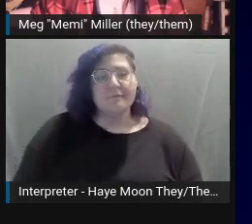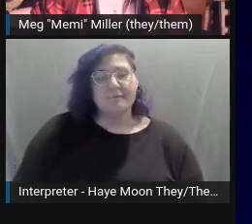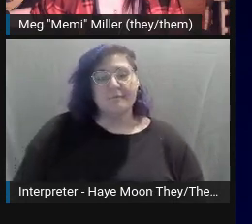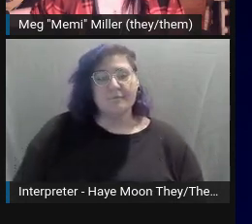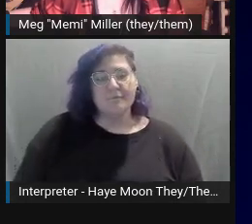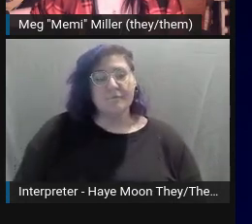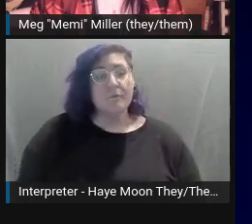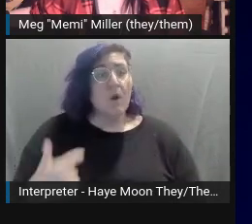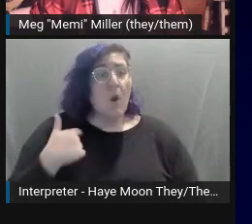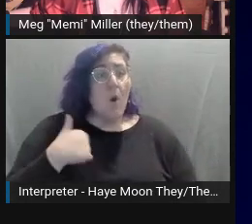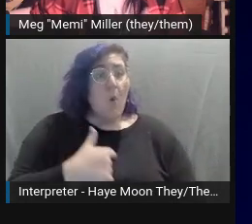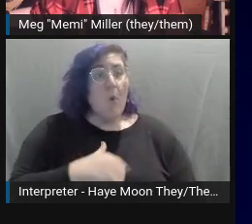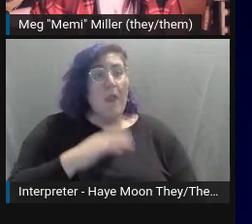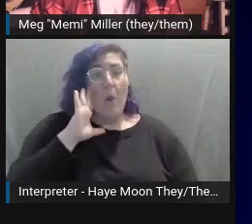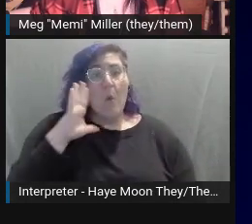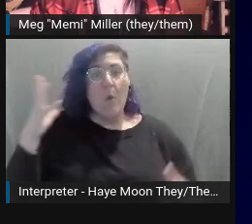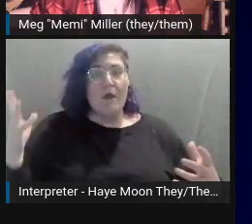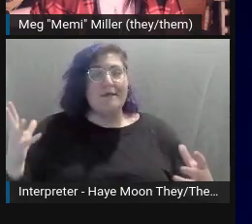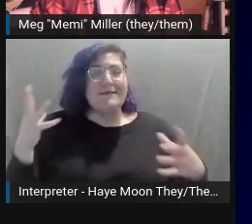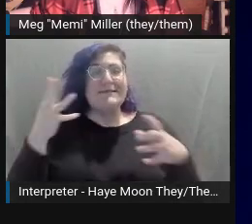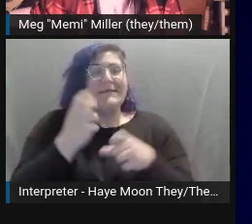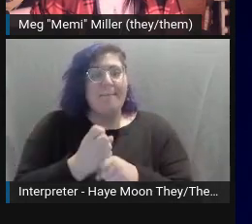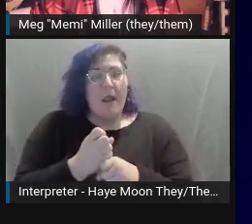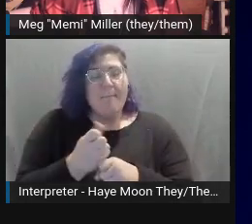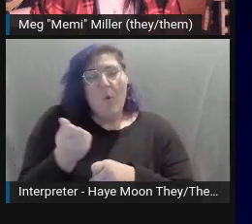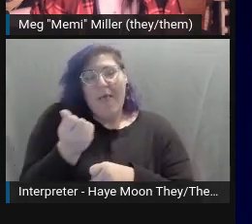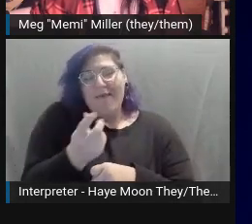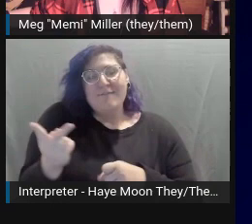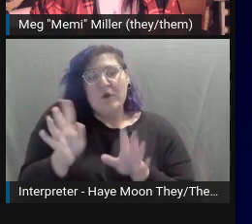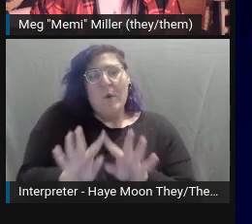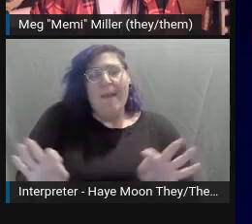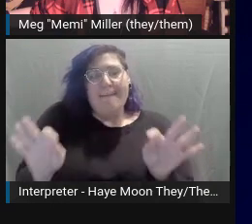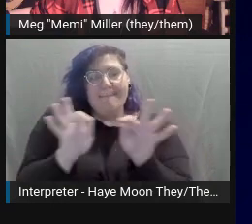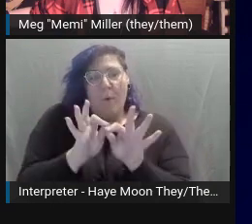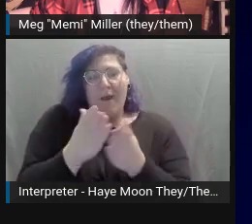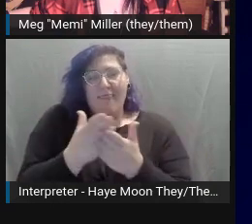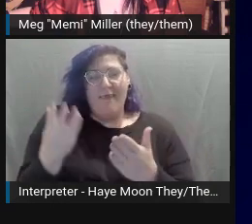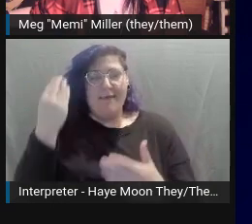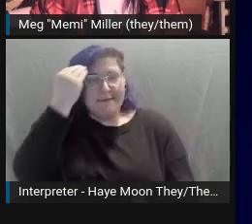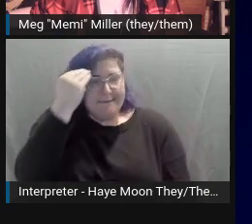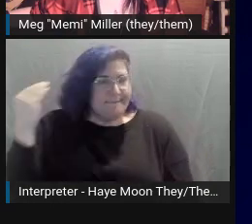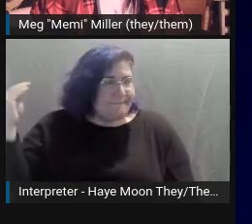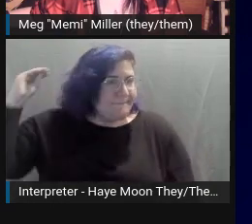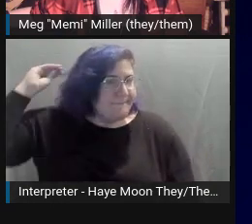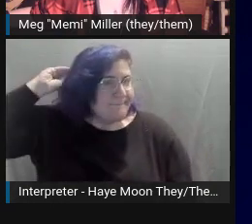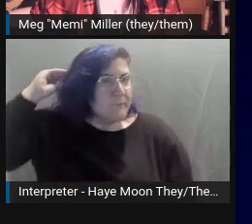And we're going to sum it all up with a few key takeaways to consider when writing your alt text.